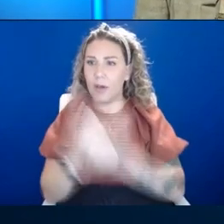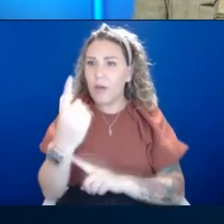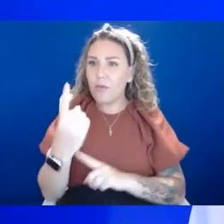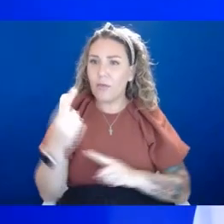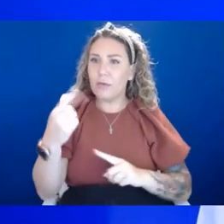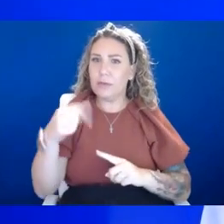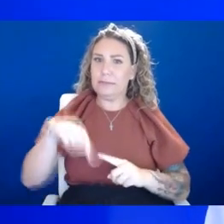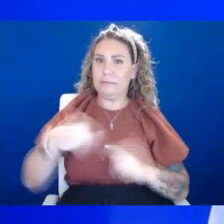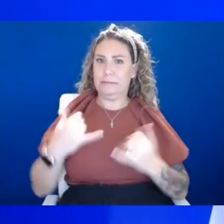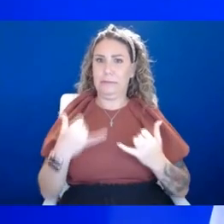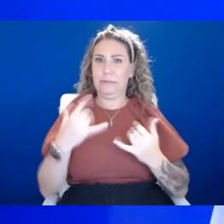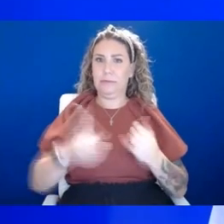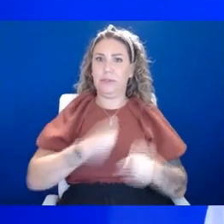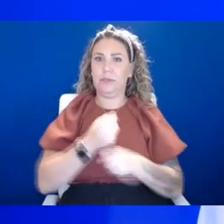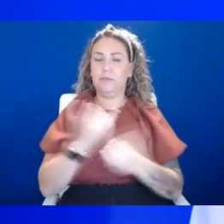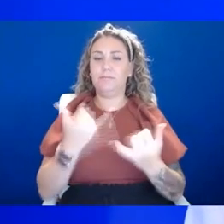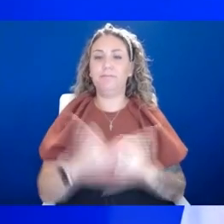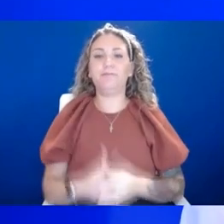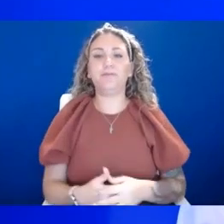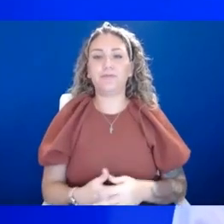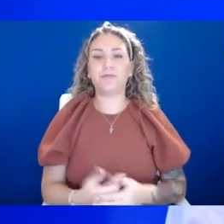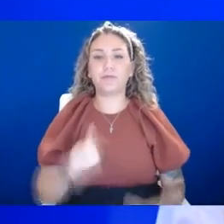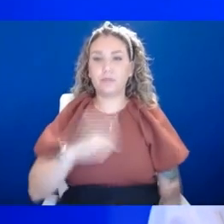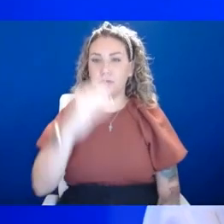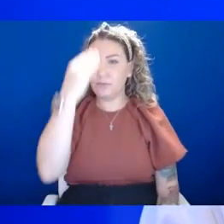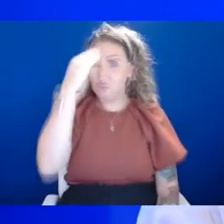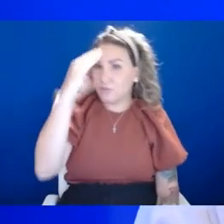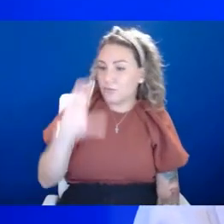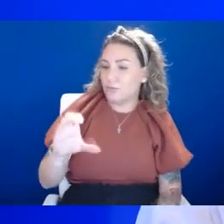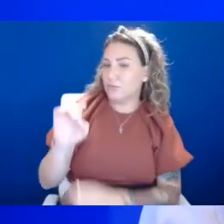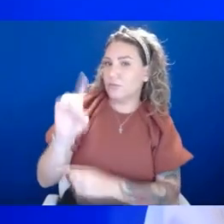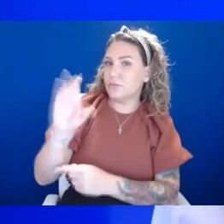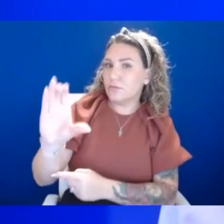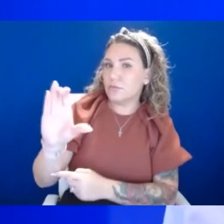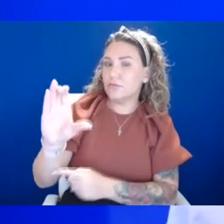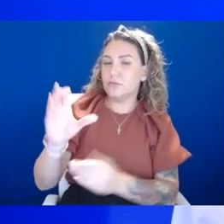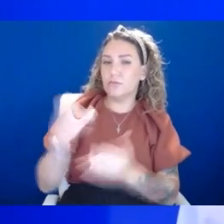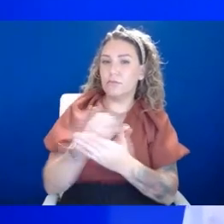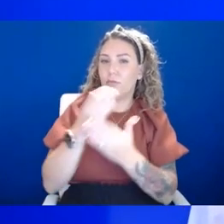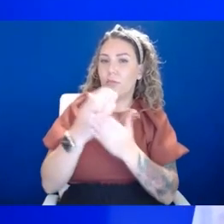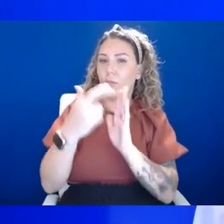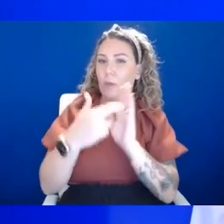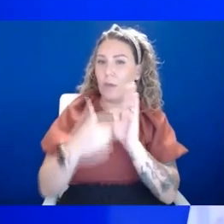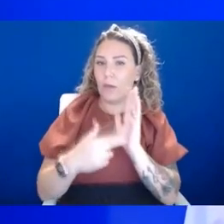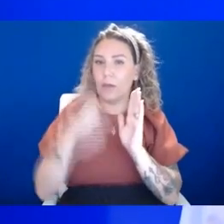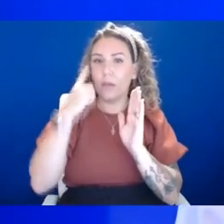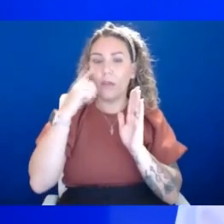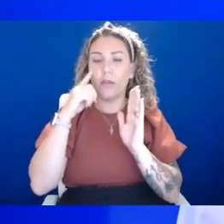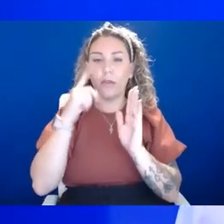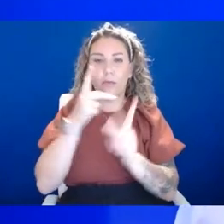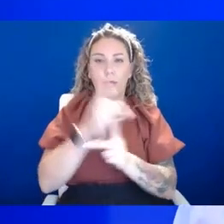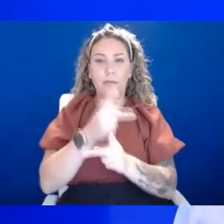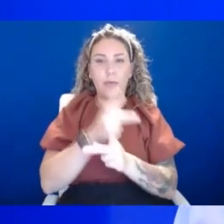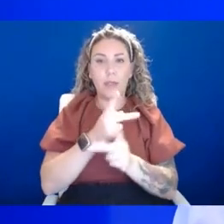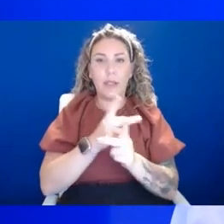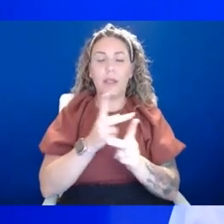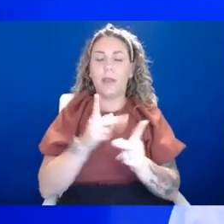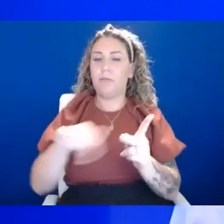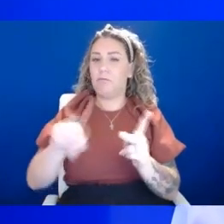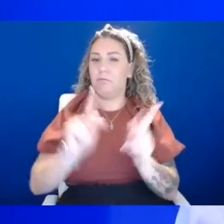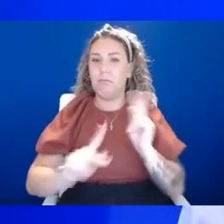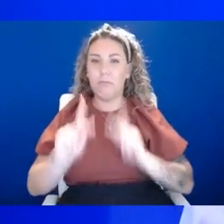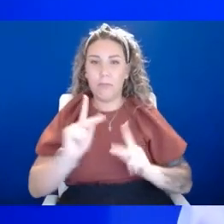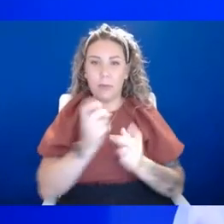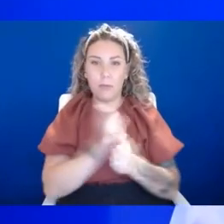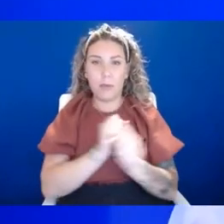Yeah. You know, we know that the CDC has put out new guidance for keeping those people safe. Uh, what it does boil down